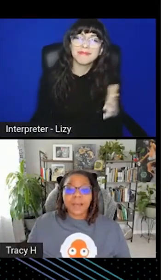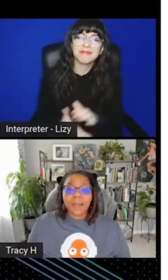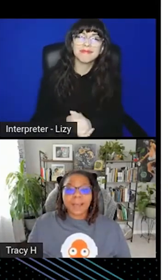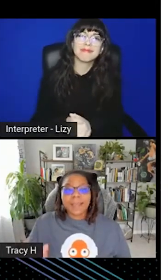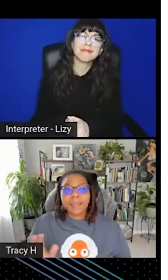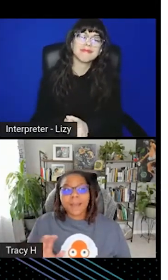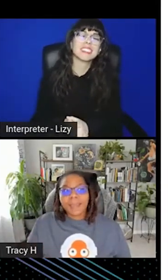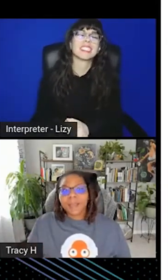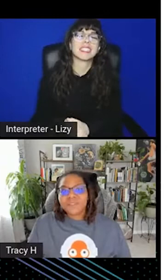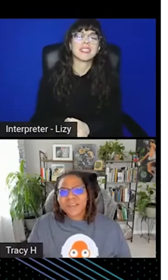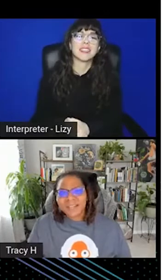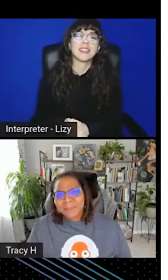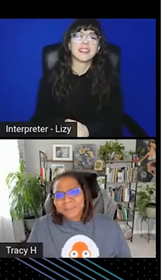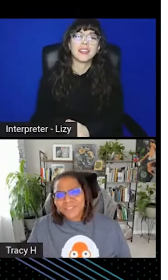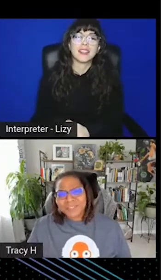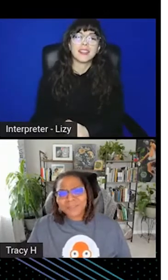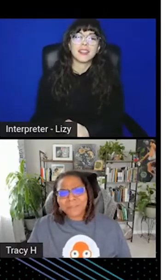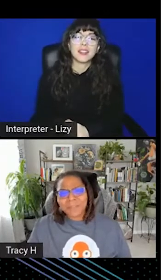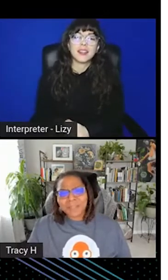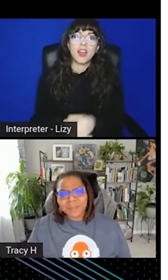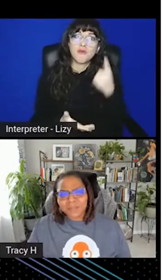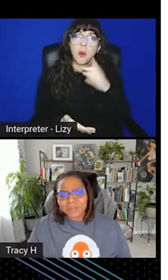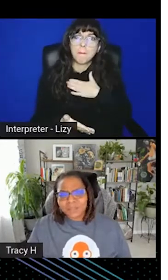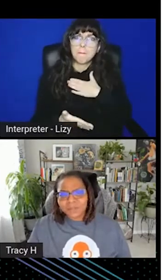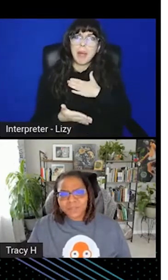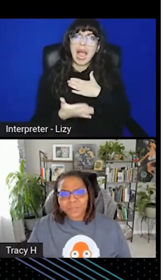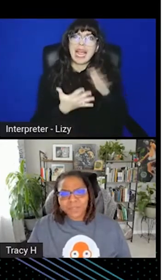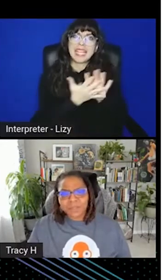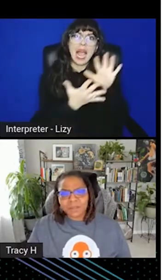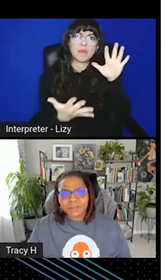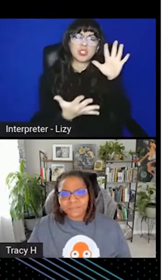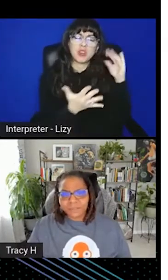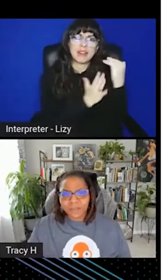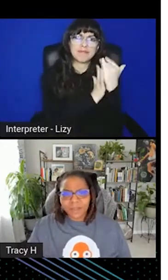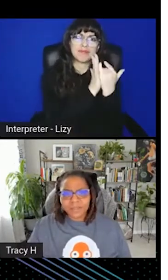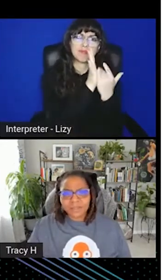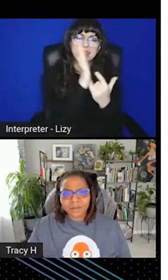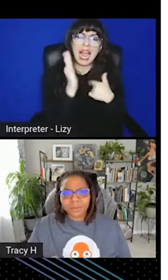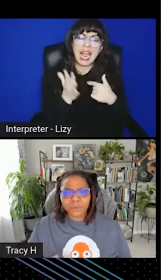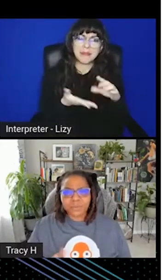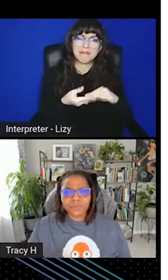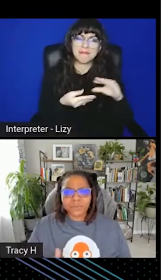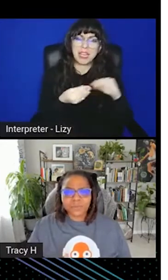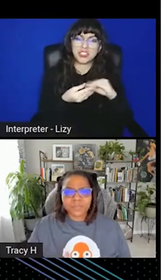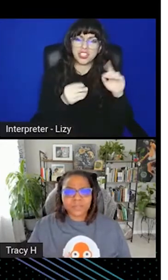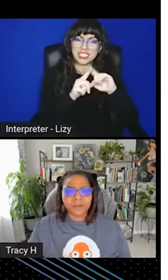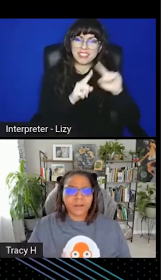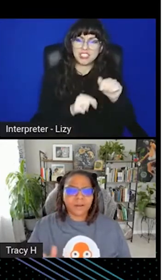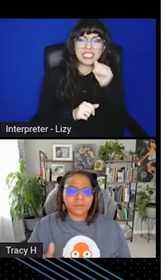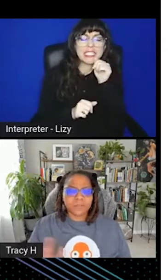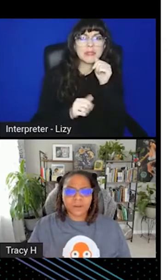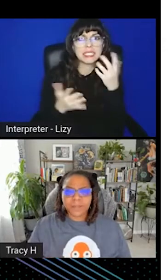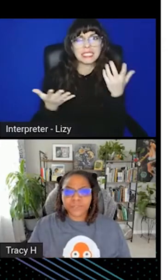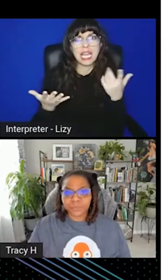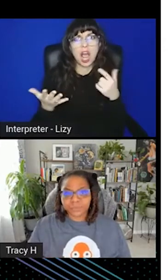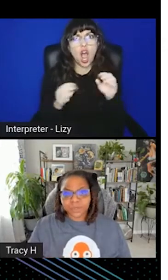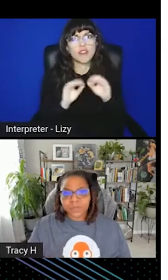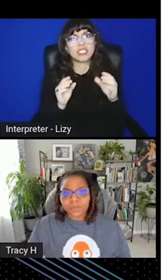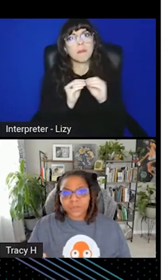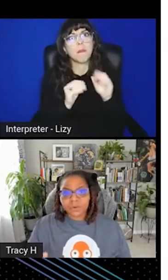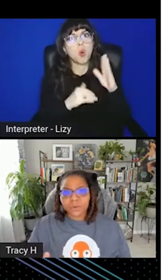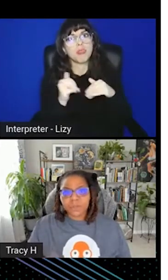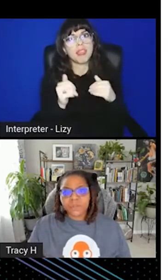So in my abstract, I mentioned Bitnami sealed secrets. But honestly, there are more than a few tools out there I'll talk about too.